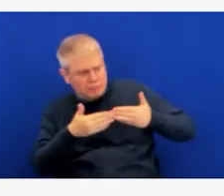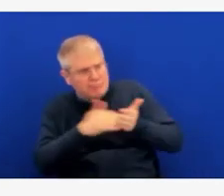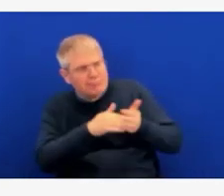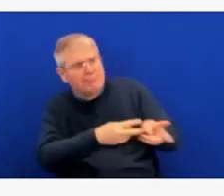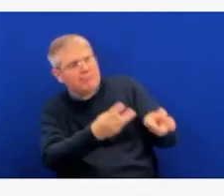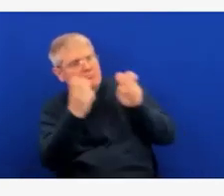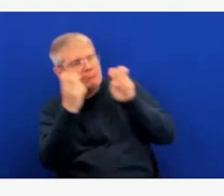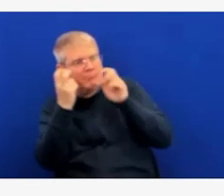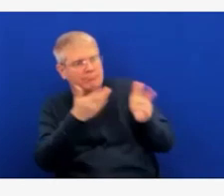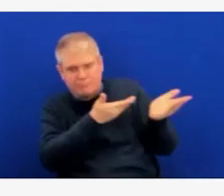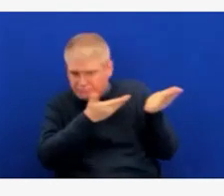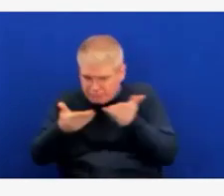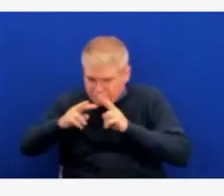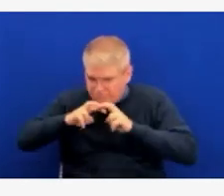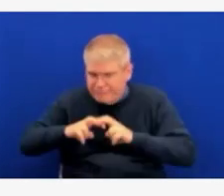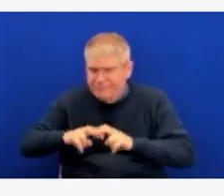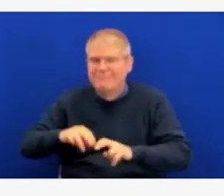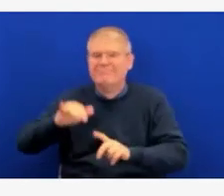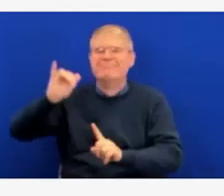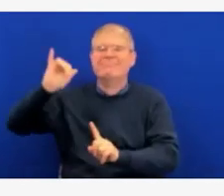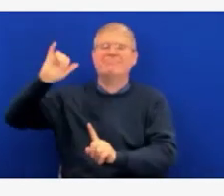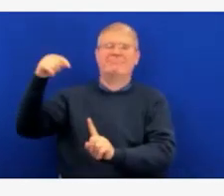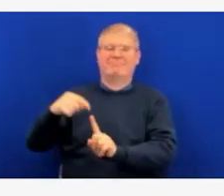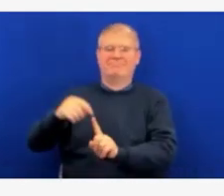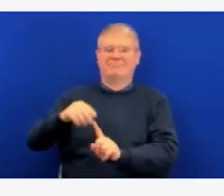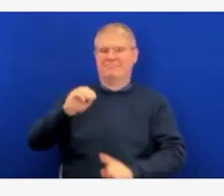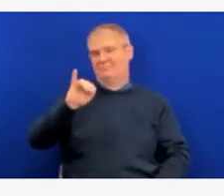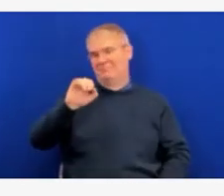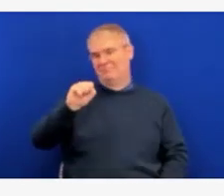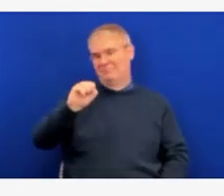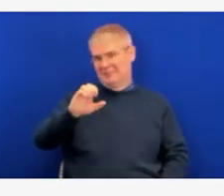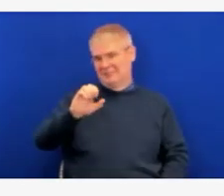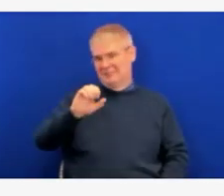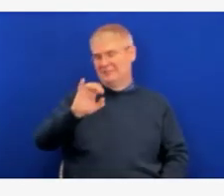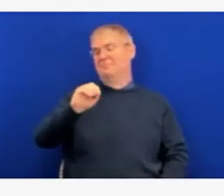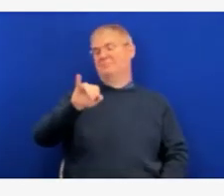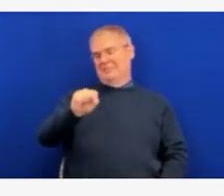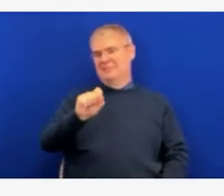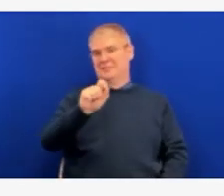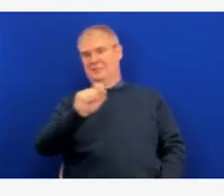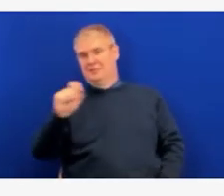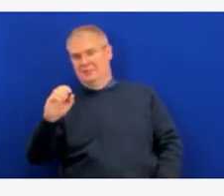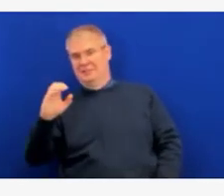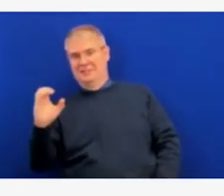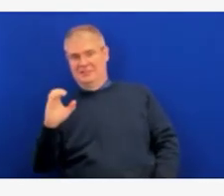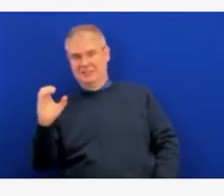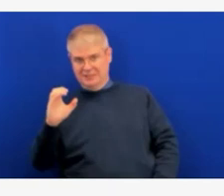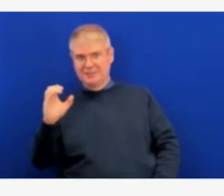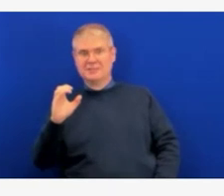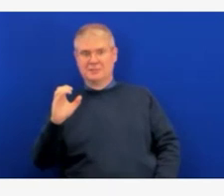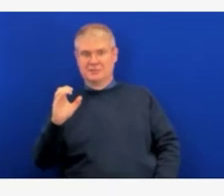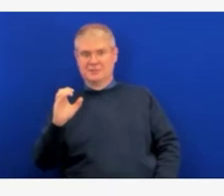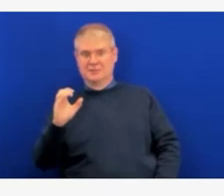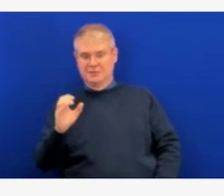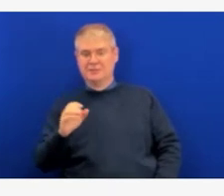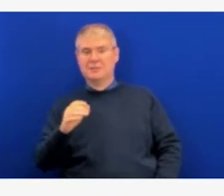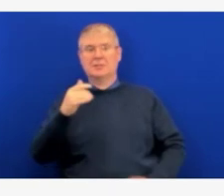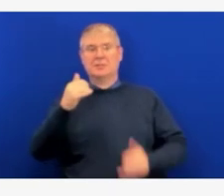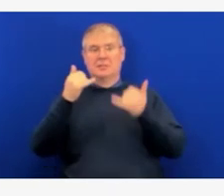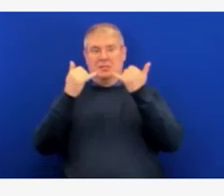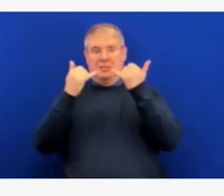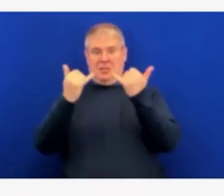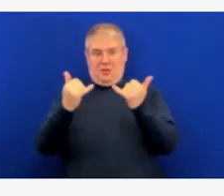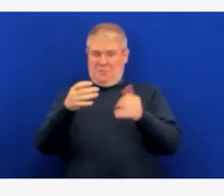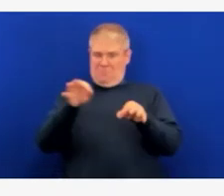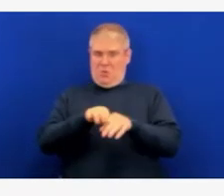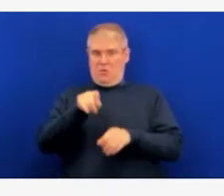diagnosed with MIS-C is about eight and a half years, which is right in line with what other states in the U.S. are seeing. And more